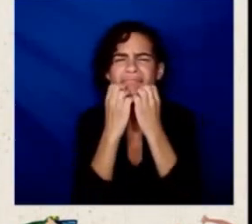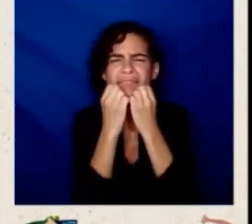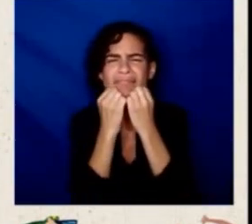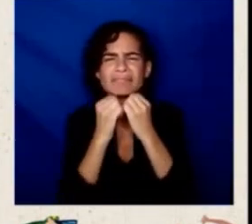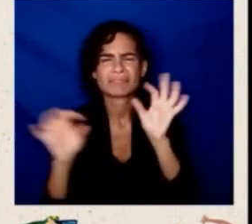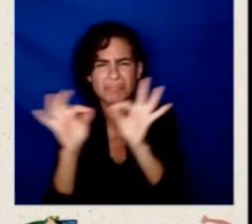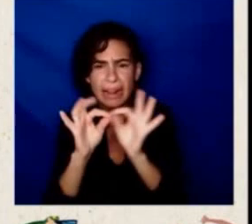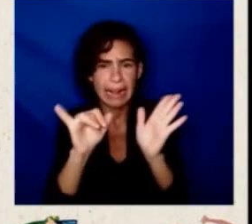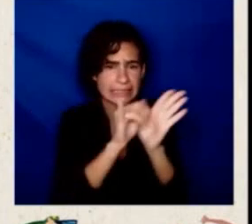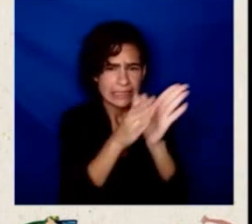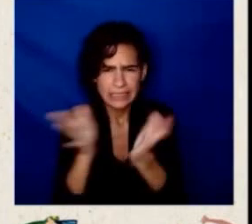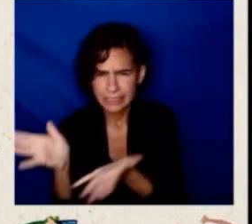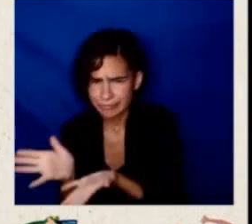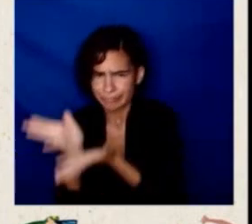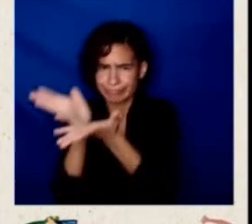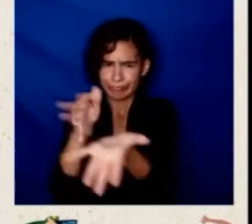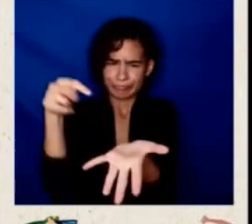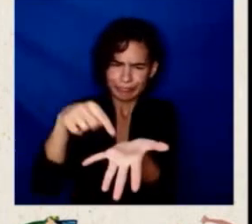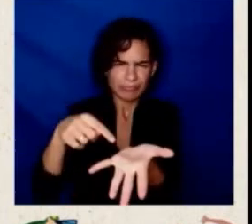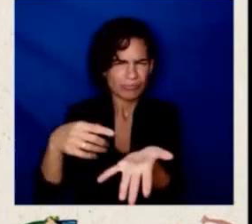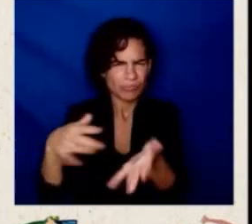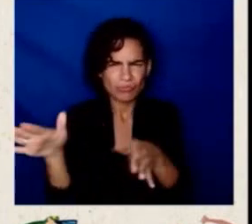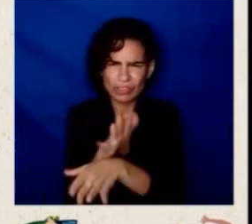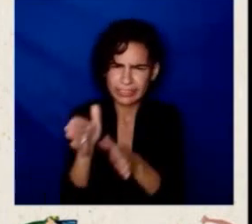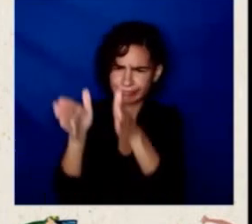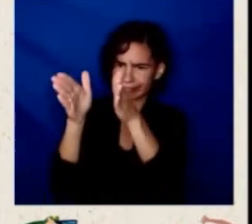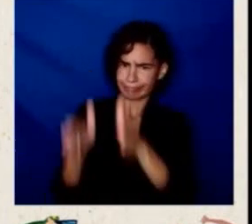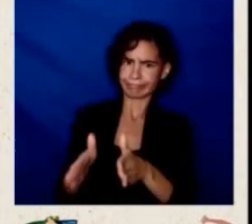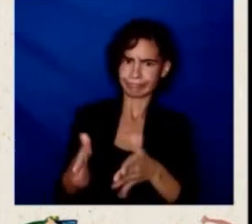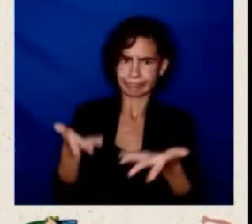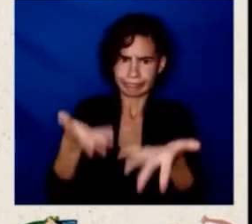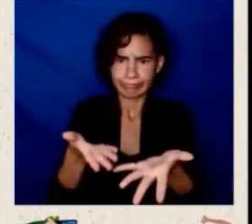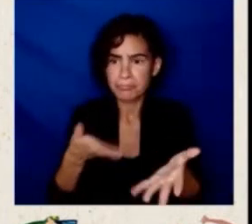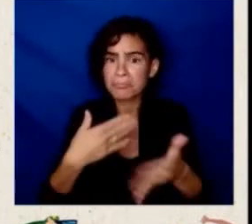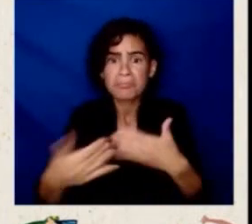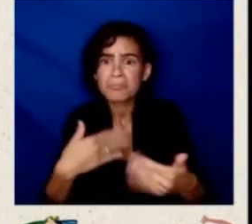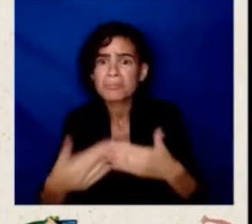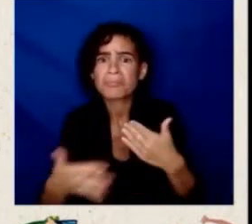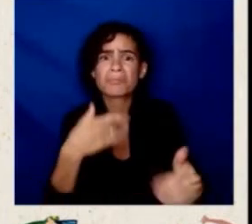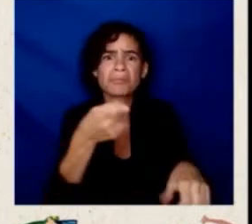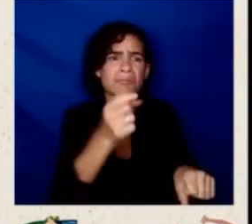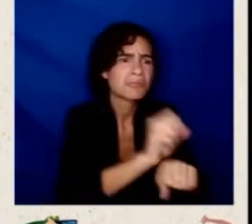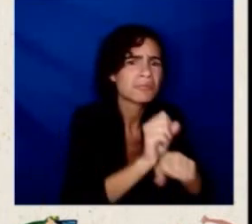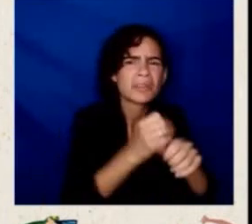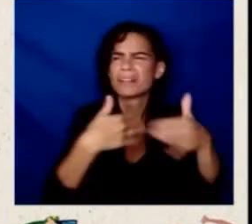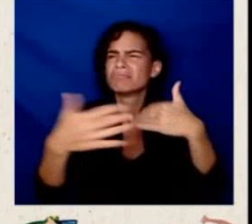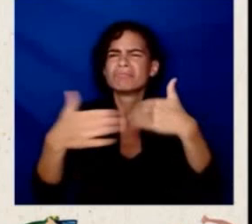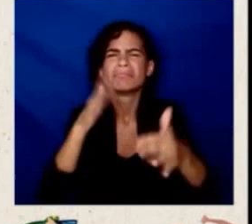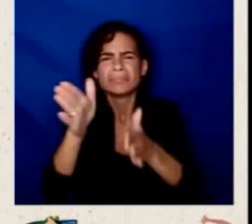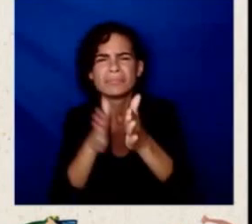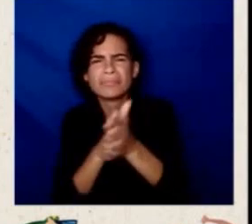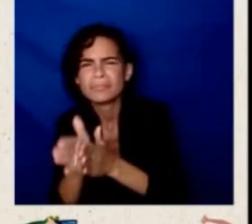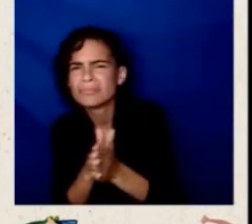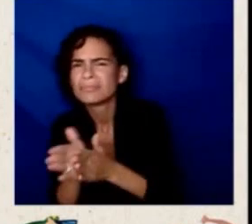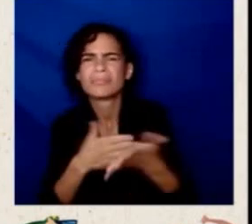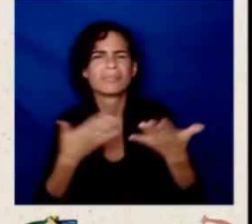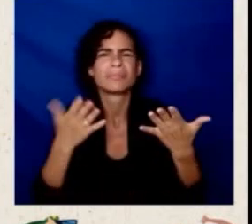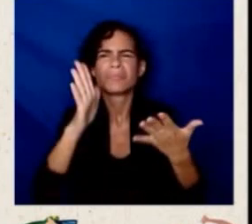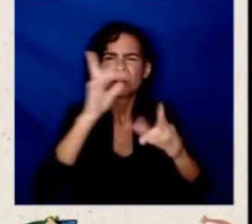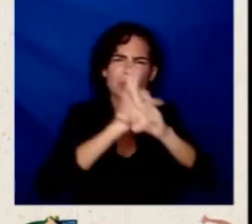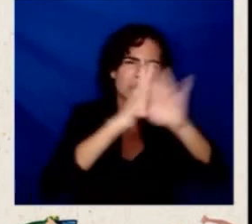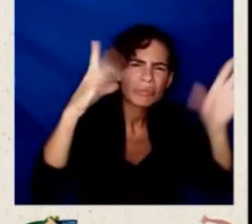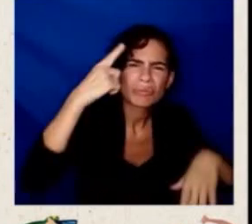Whatever sector you're in and whatever pursuit that you're challenging yourself with, I think that we have to remember the